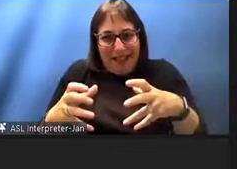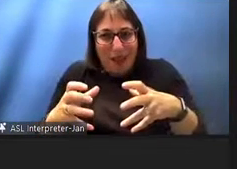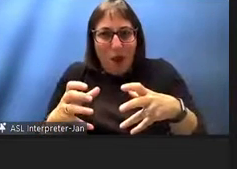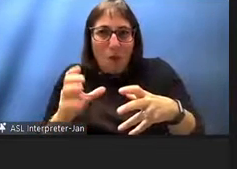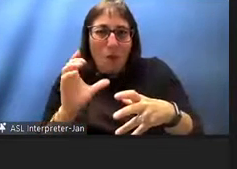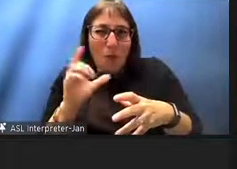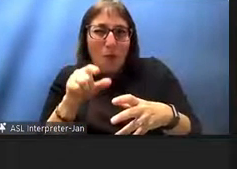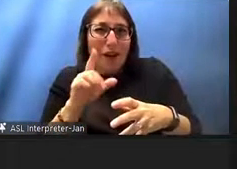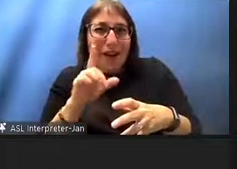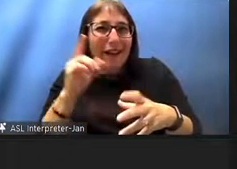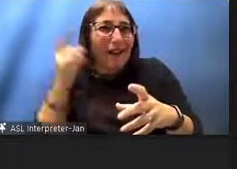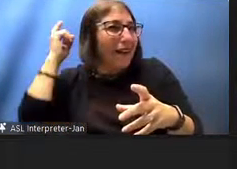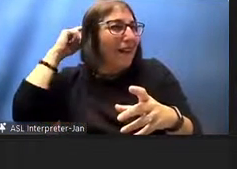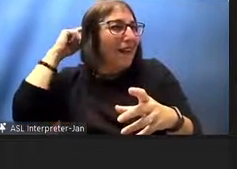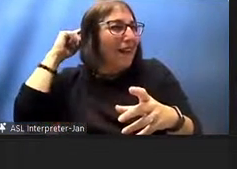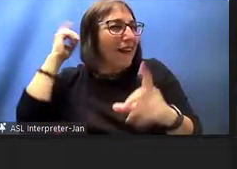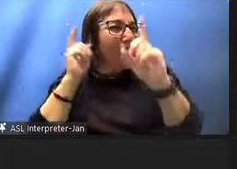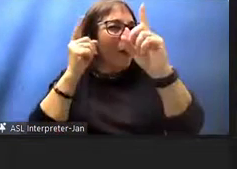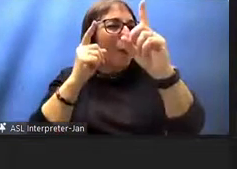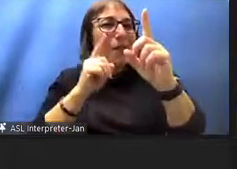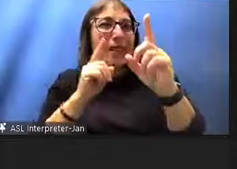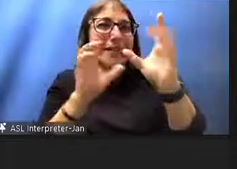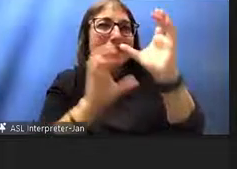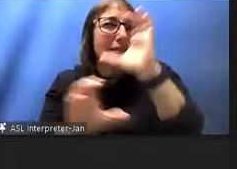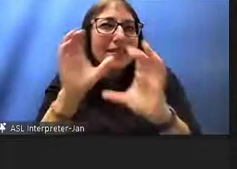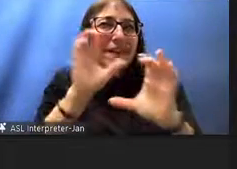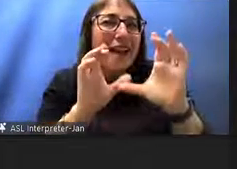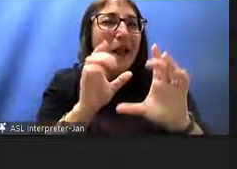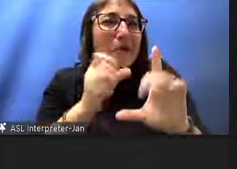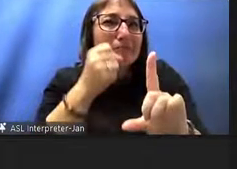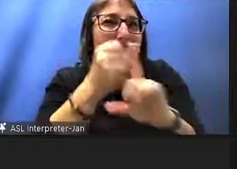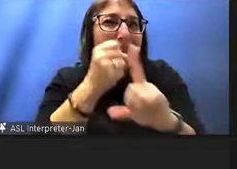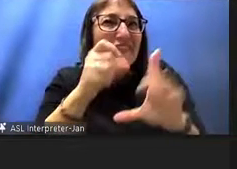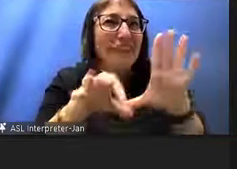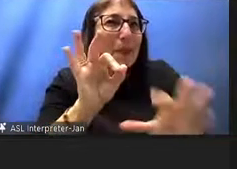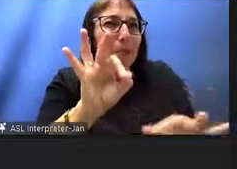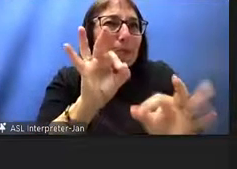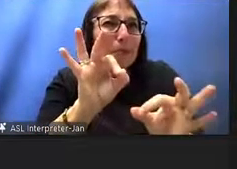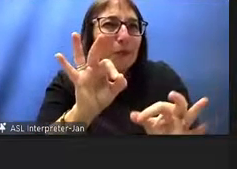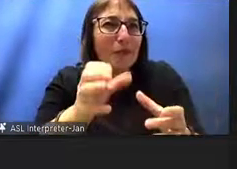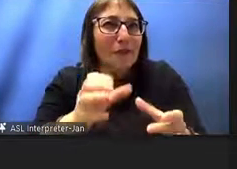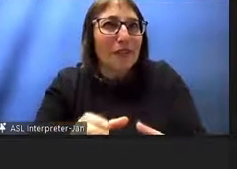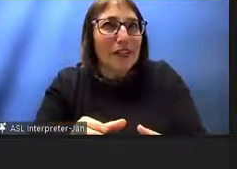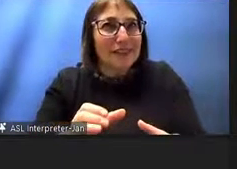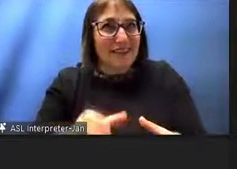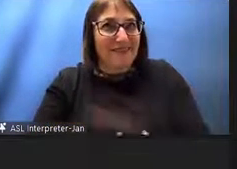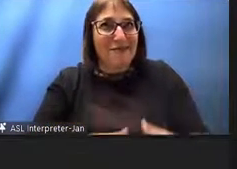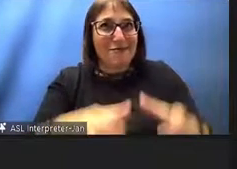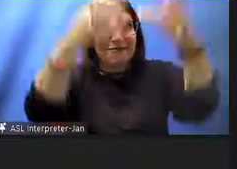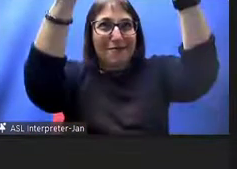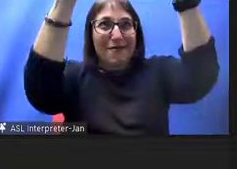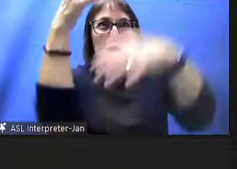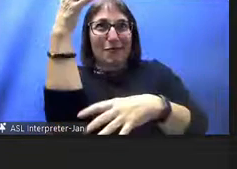mission a very simple mission that was for in hawaii anyway i'm